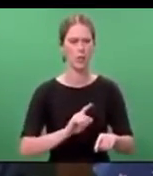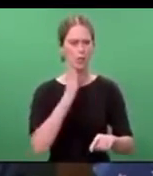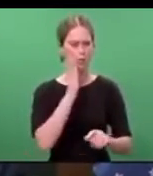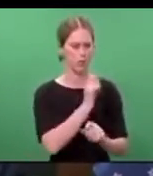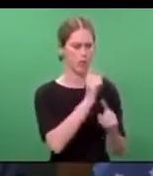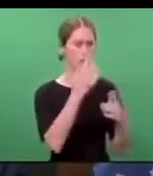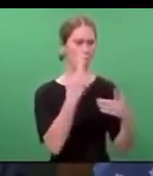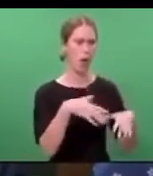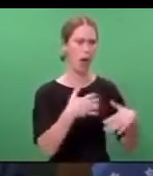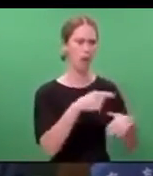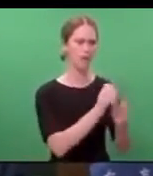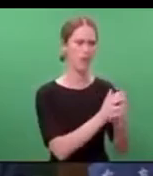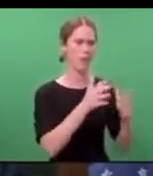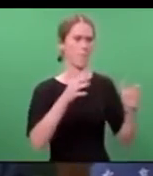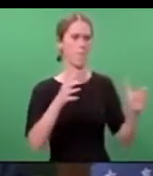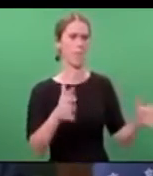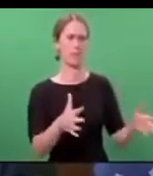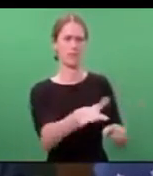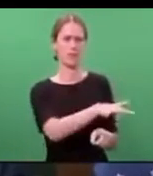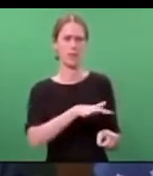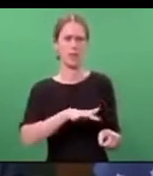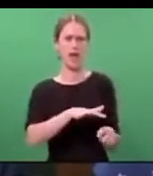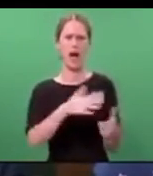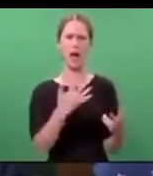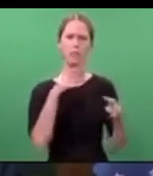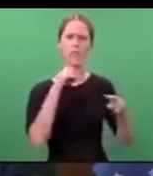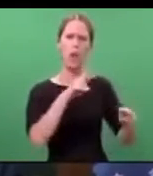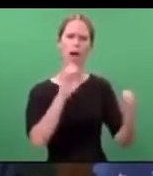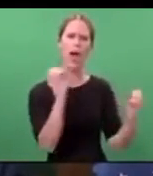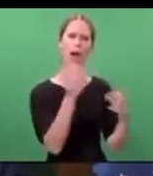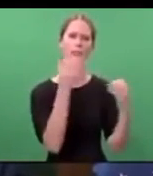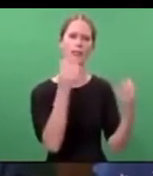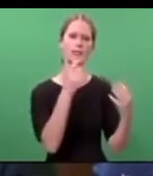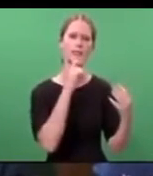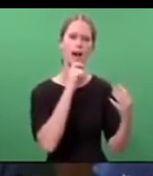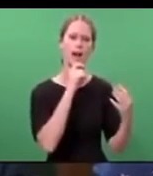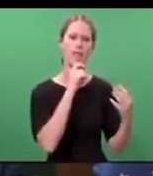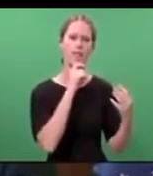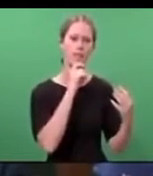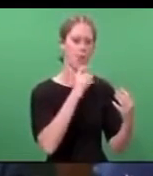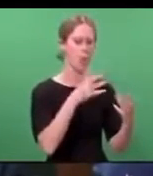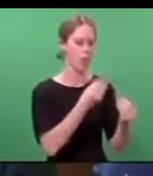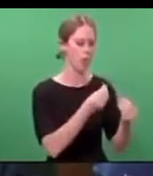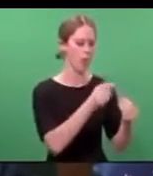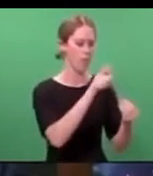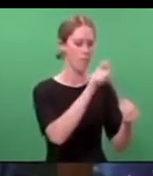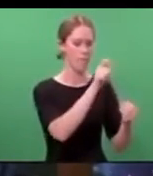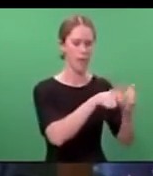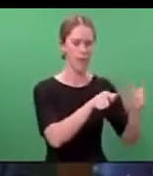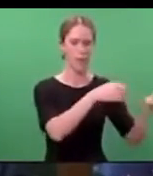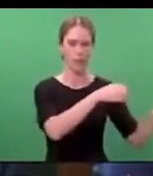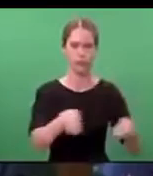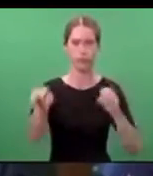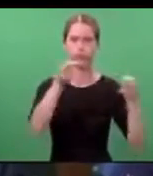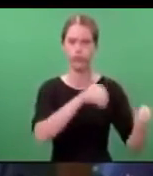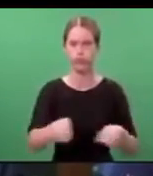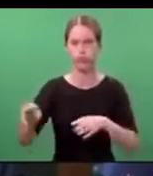this terrorist attack was the images of ambulance staff transporting victims to Christchurch Hospital.